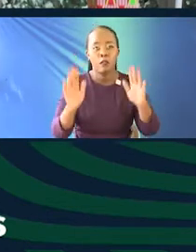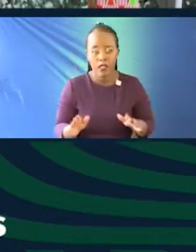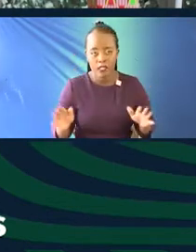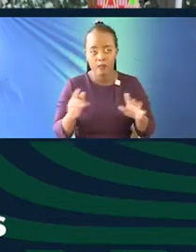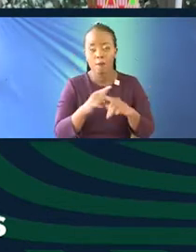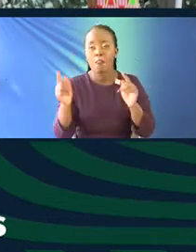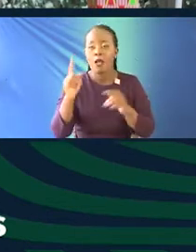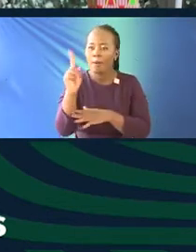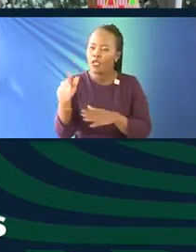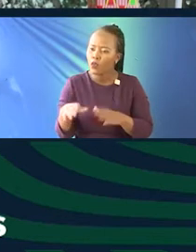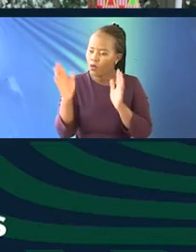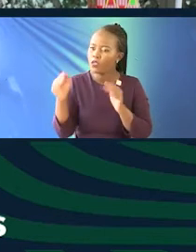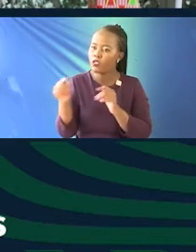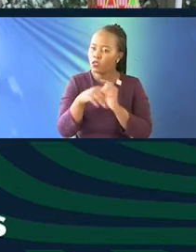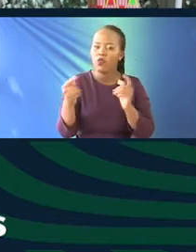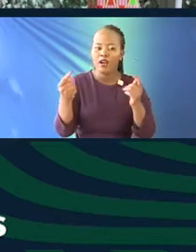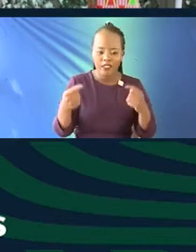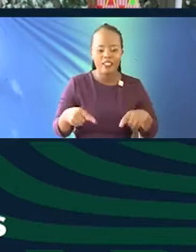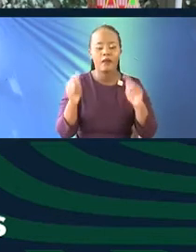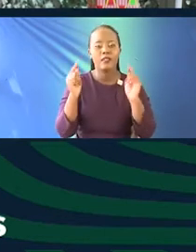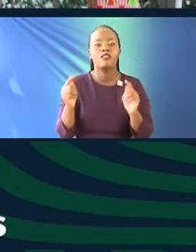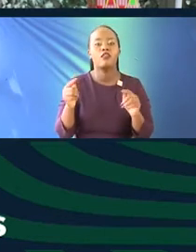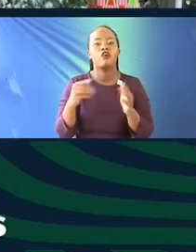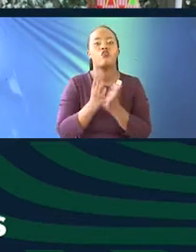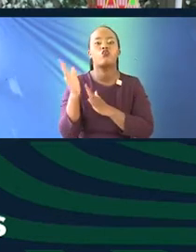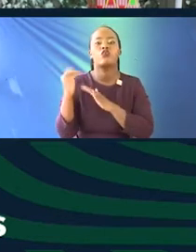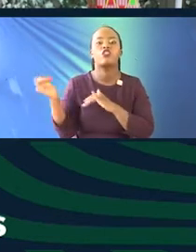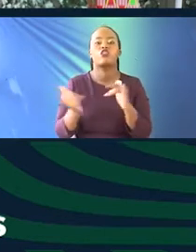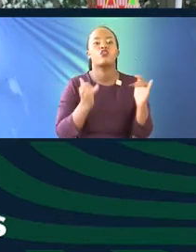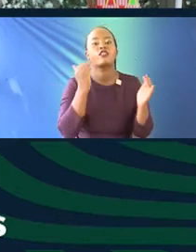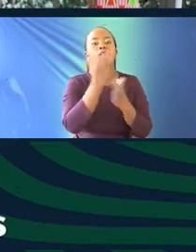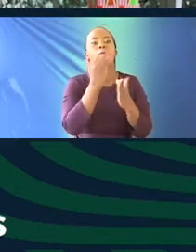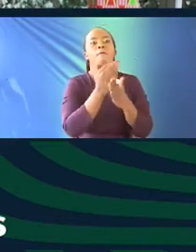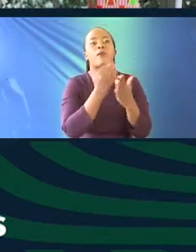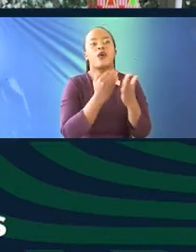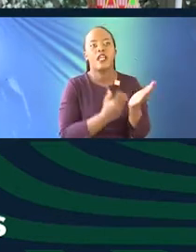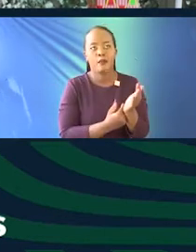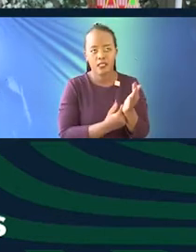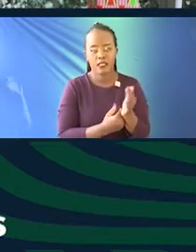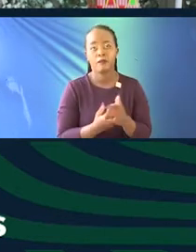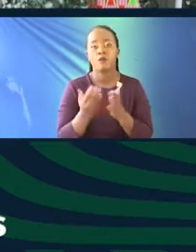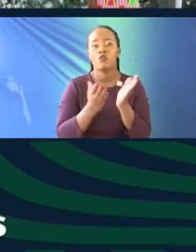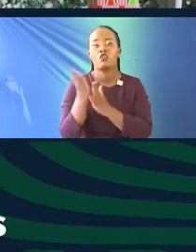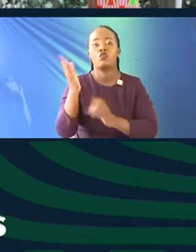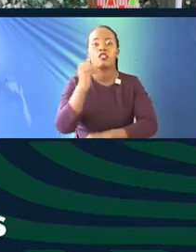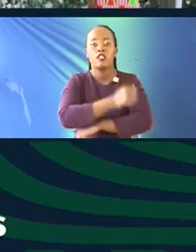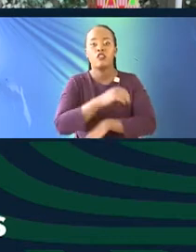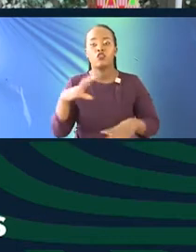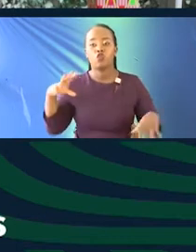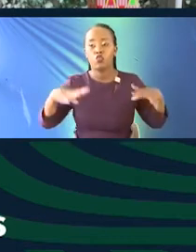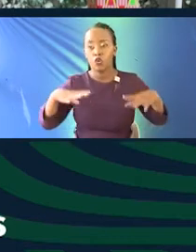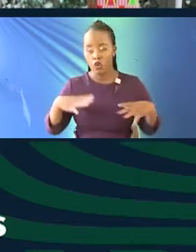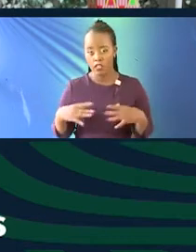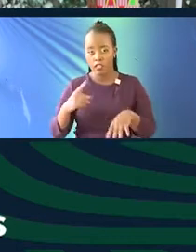the ways in which we have attempted to bring these libraries alive is by introducing programming. So during the school holidays when kids are